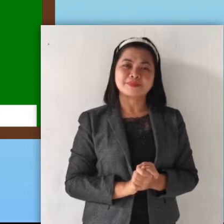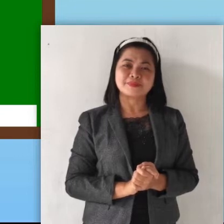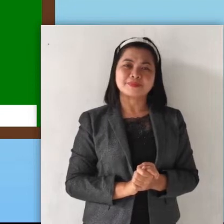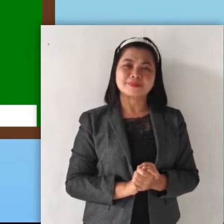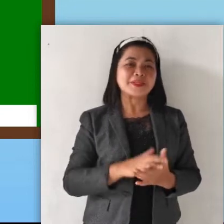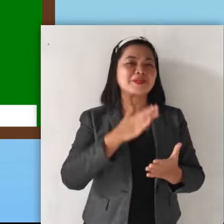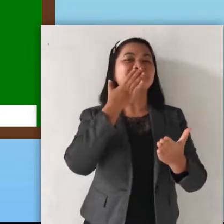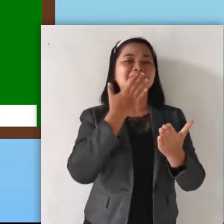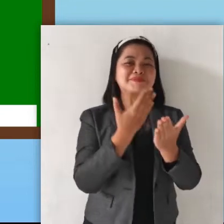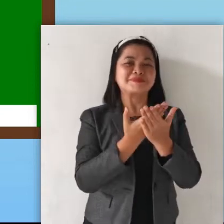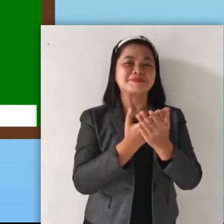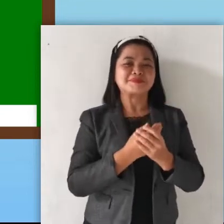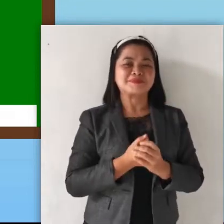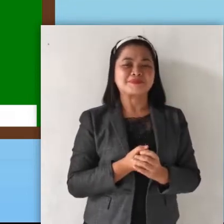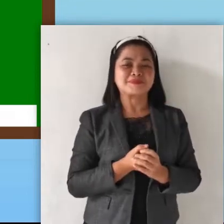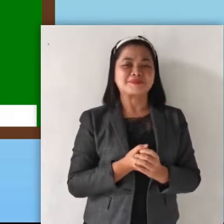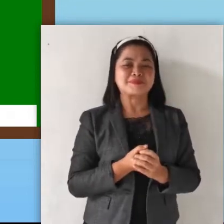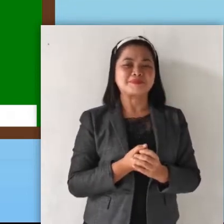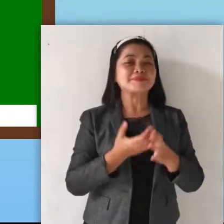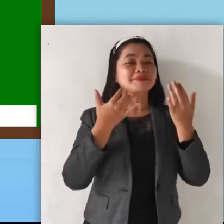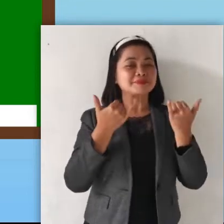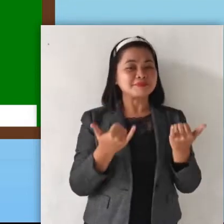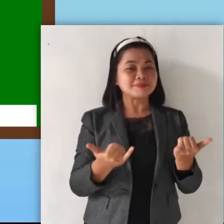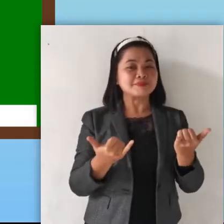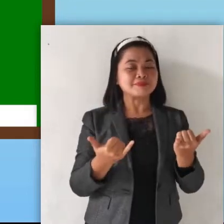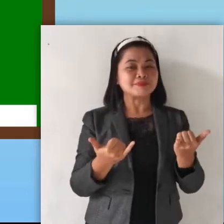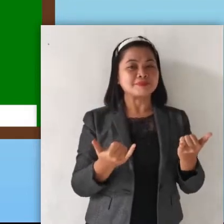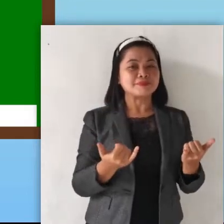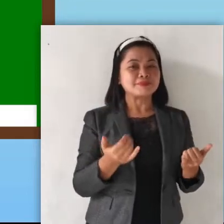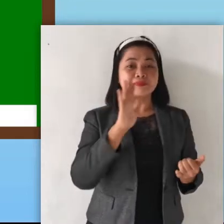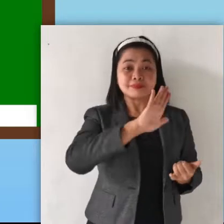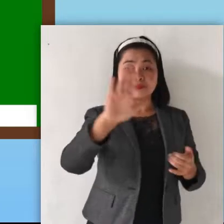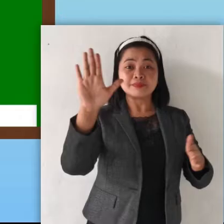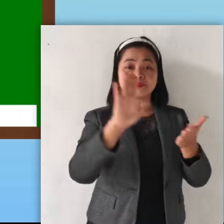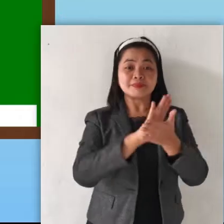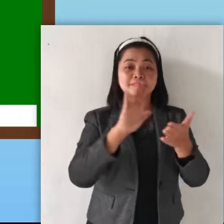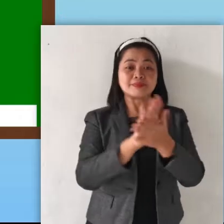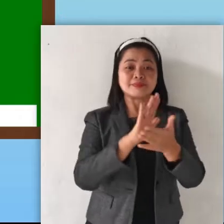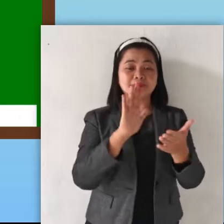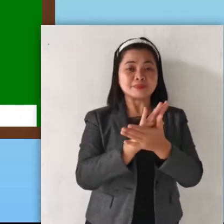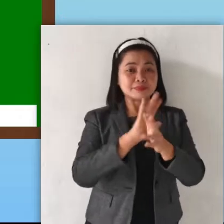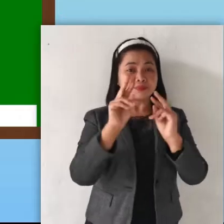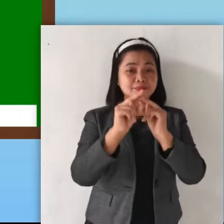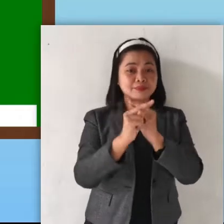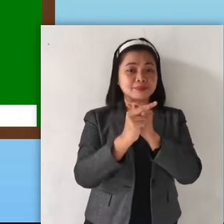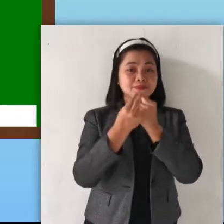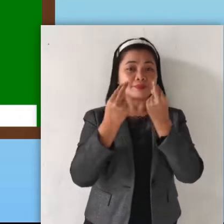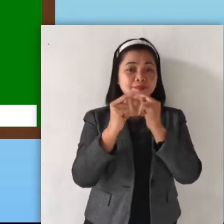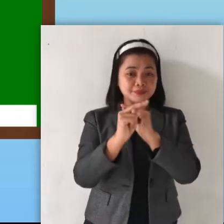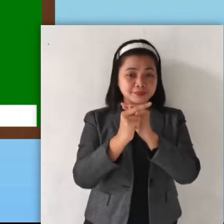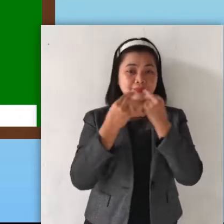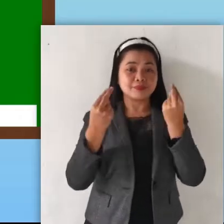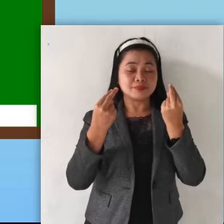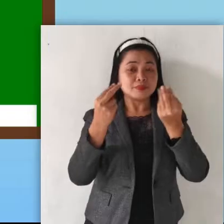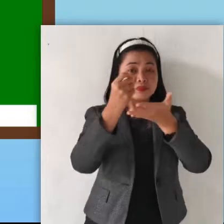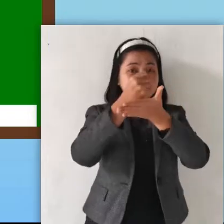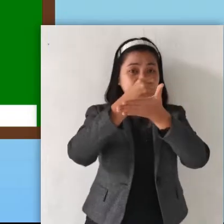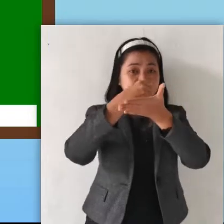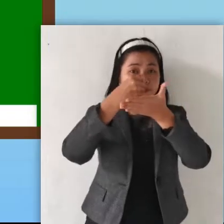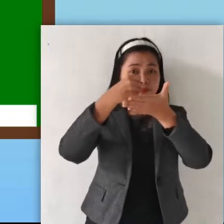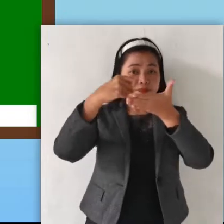Good! Now, get your paper or your notebook